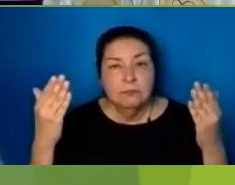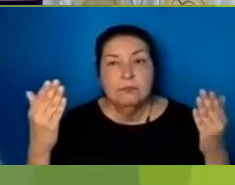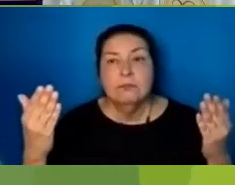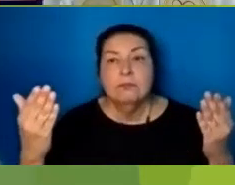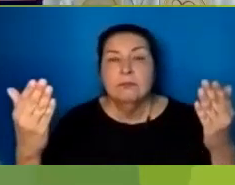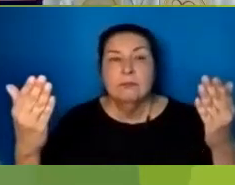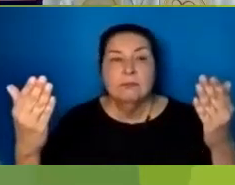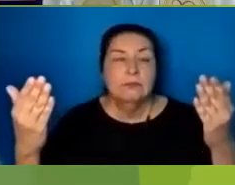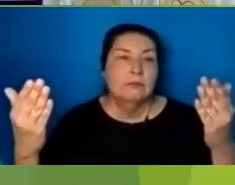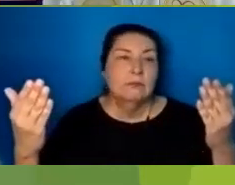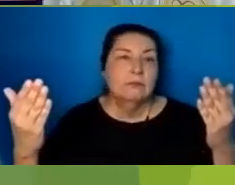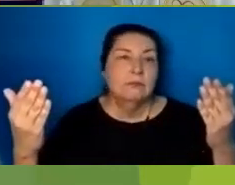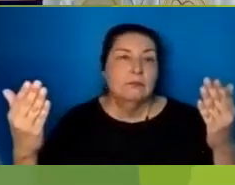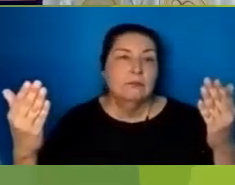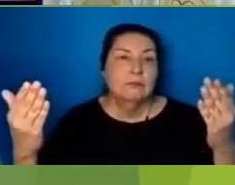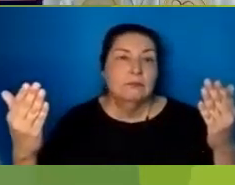Alleluia